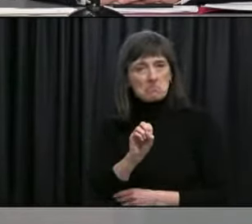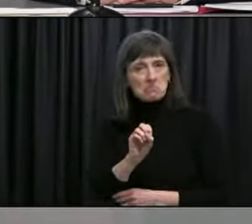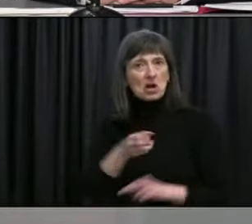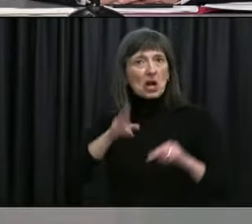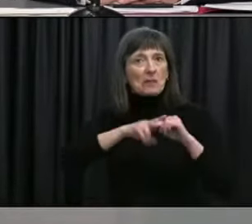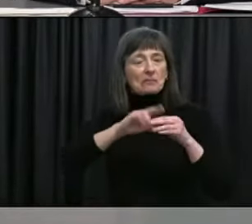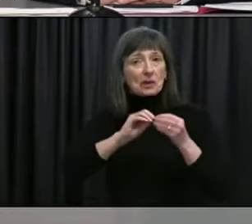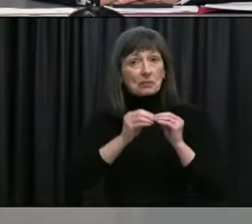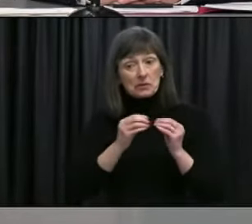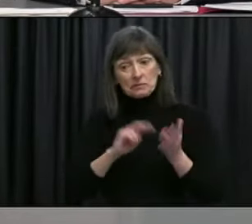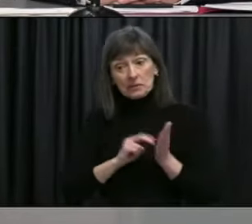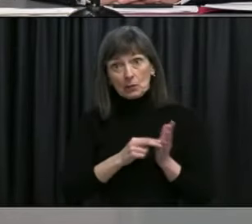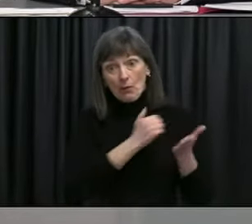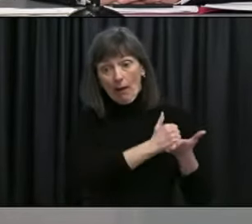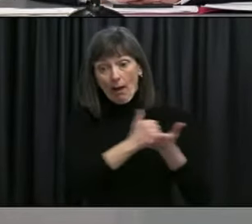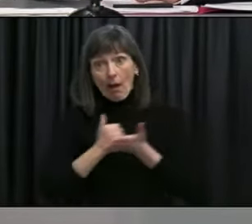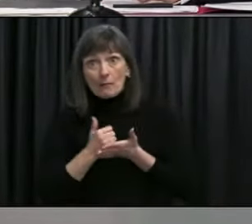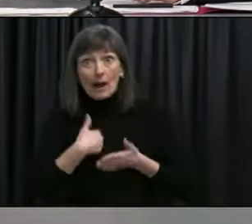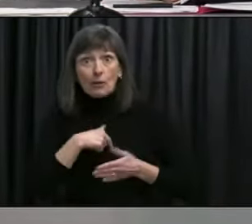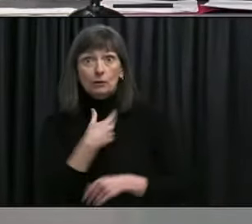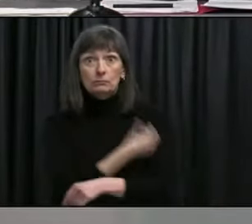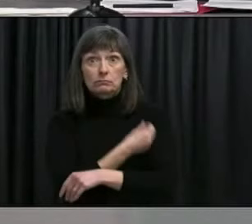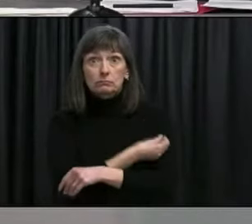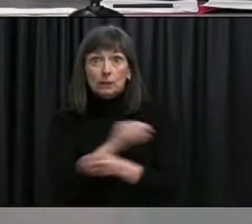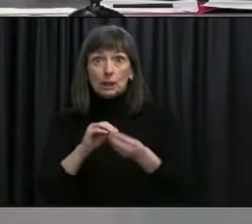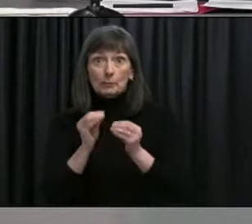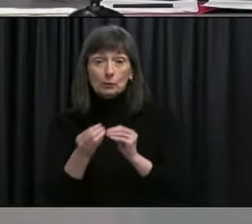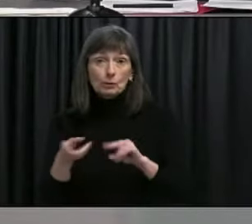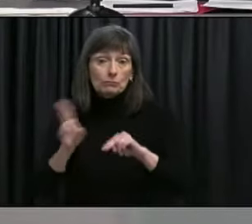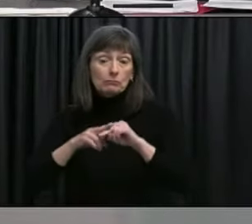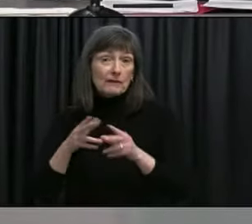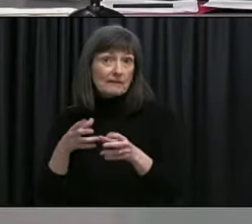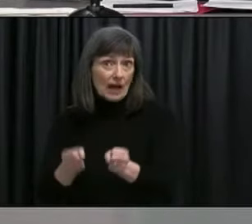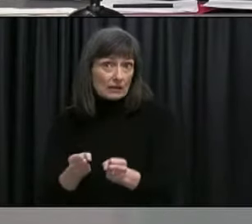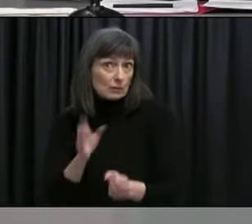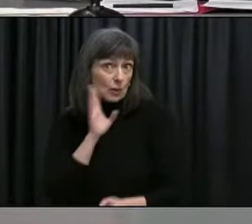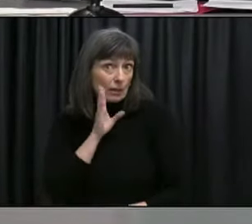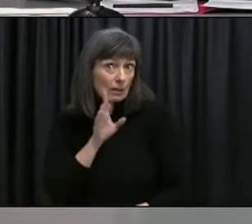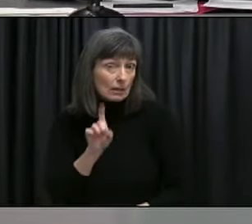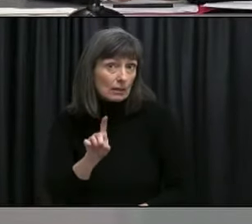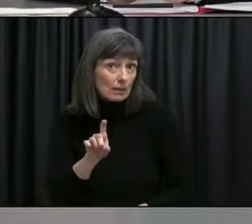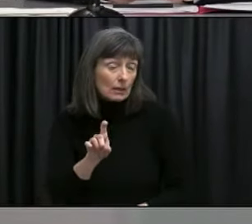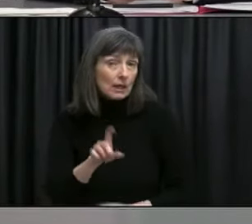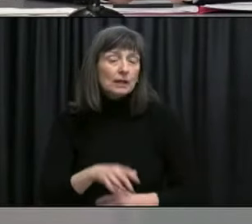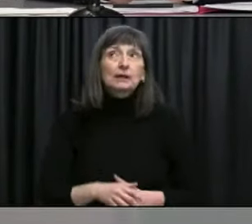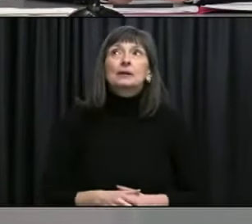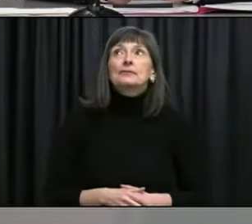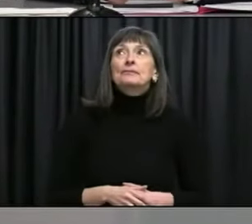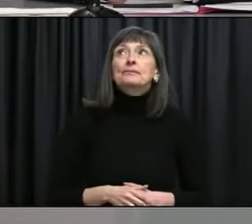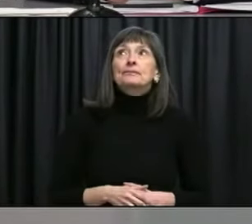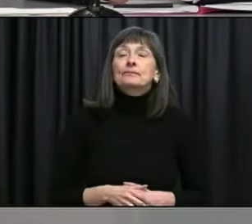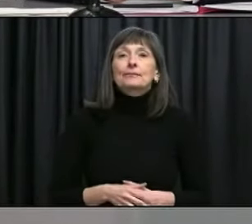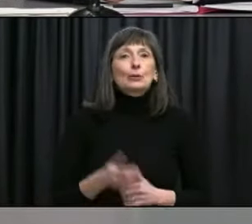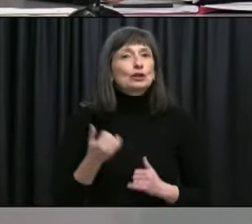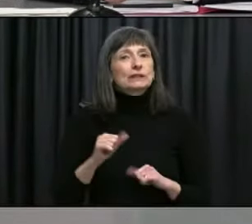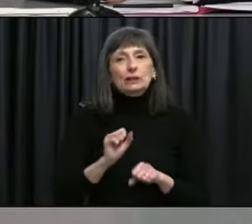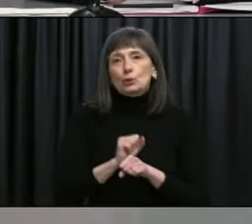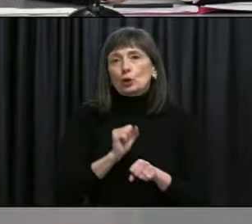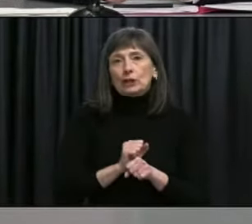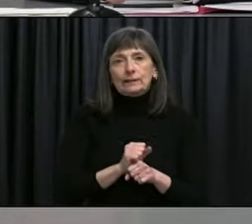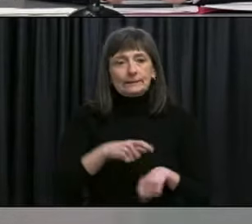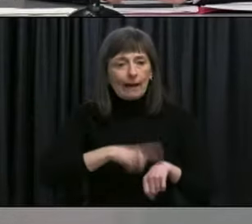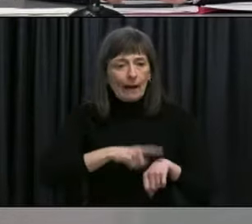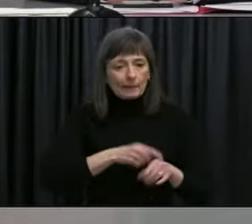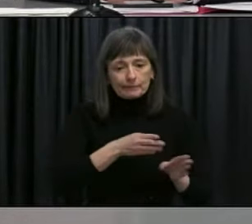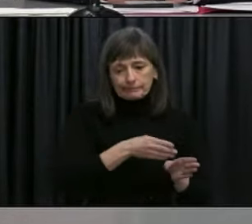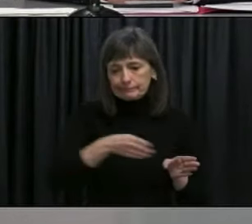vaccination timeline oh peter we're still working on the actual timeline and what implications